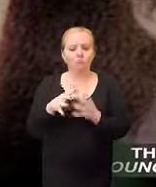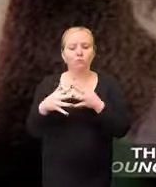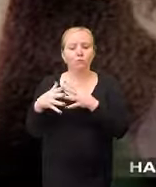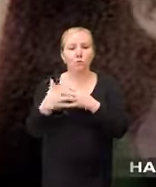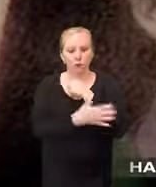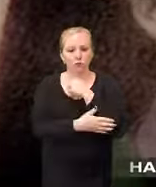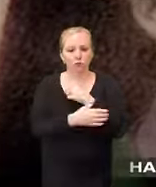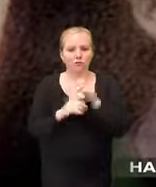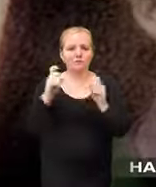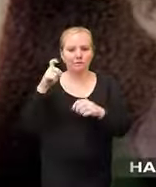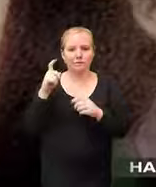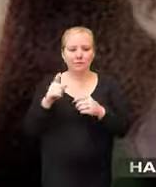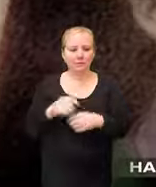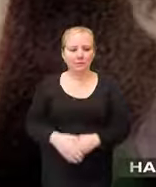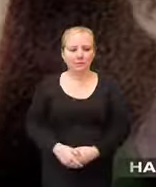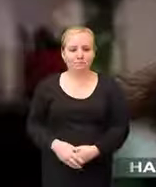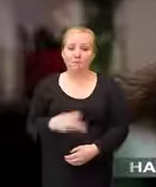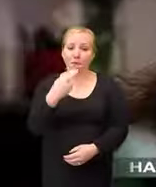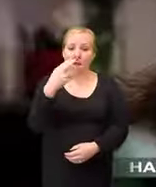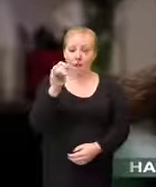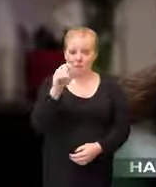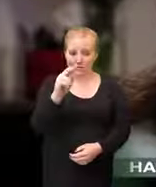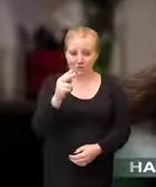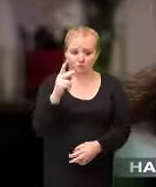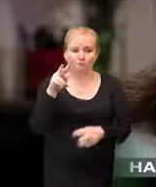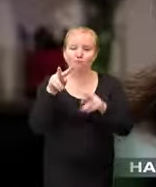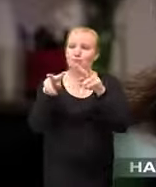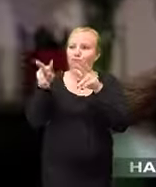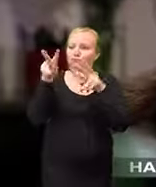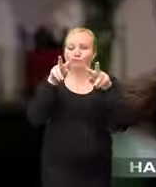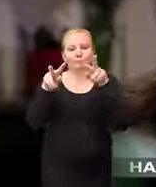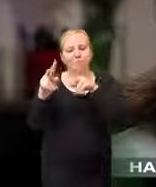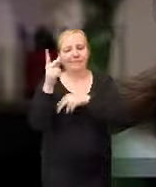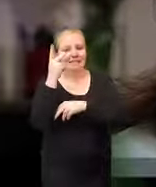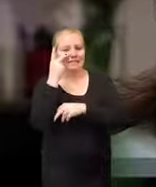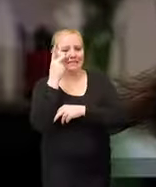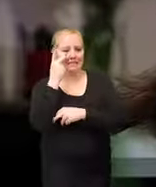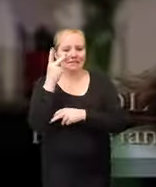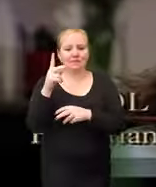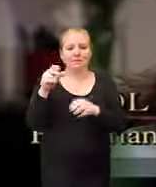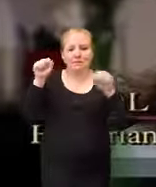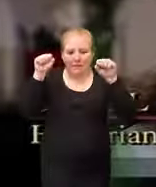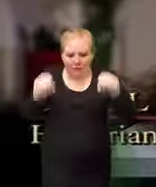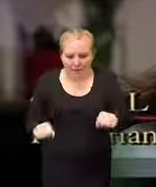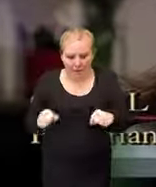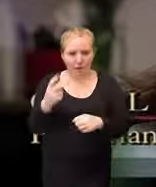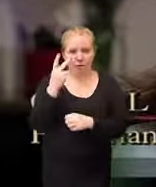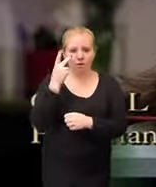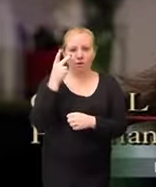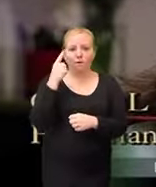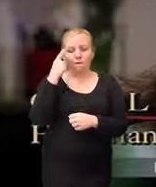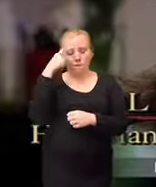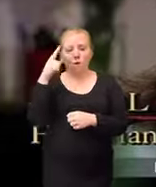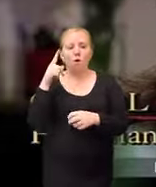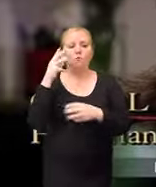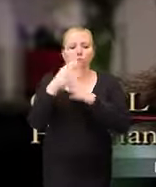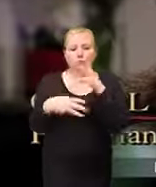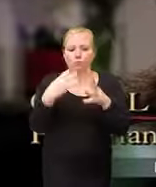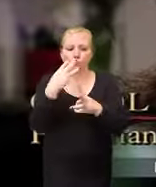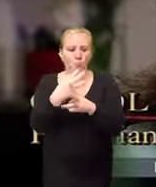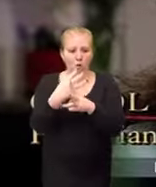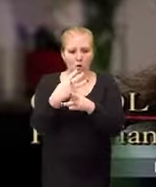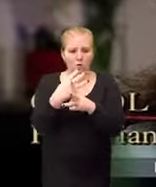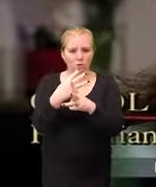going Hamilton saw very quickly the potential for